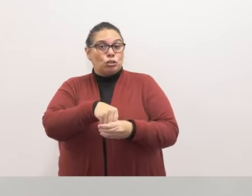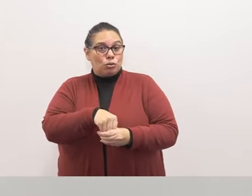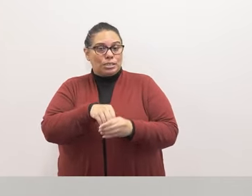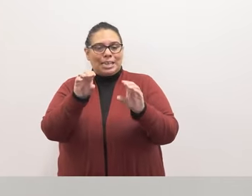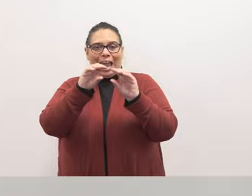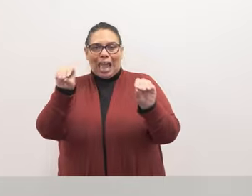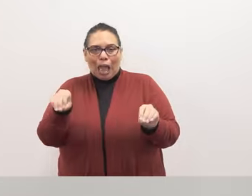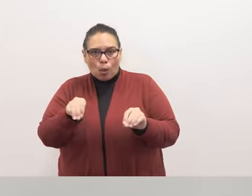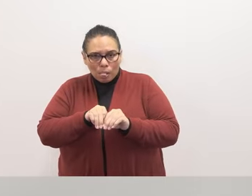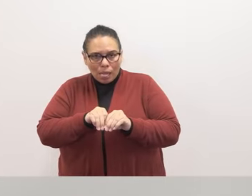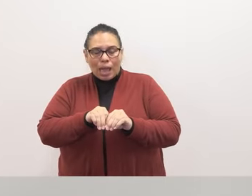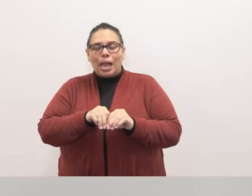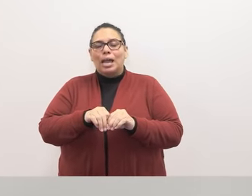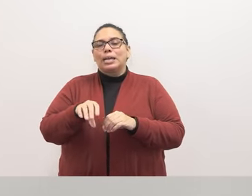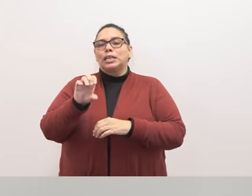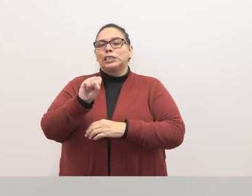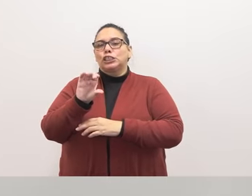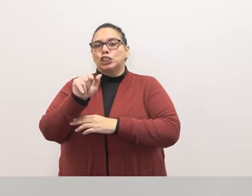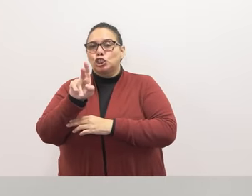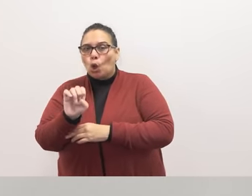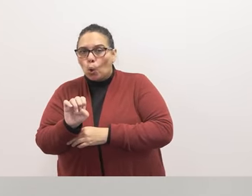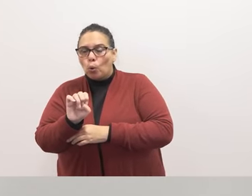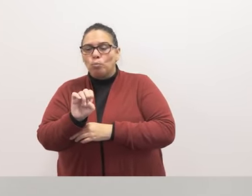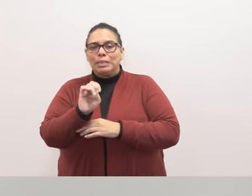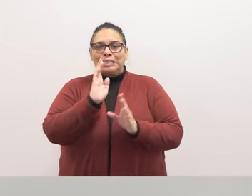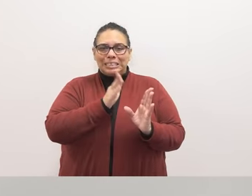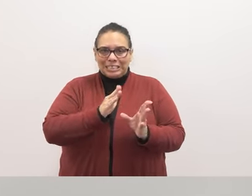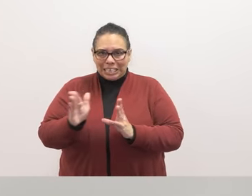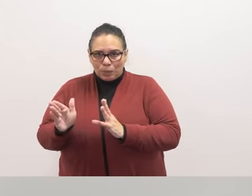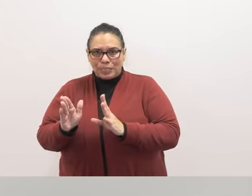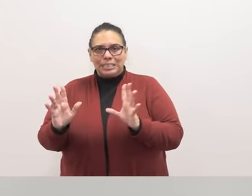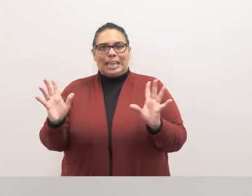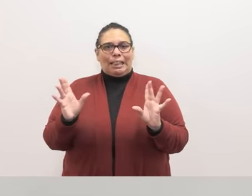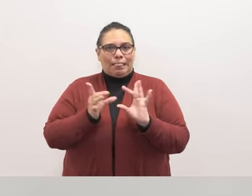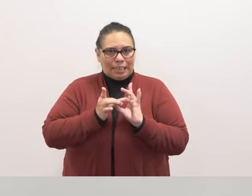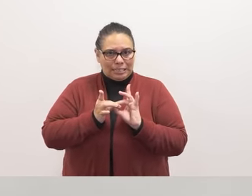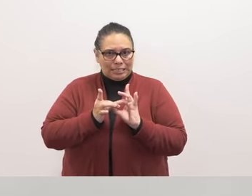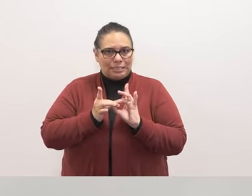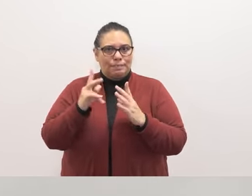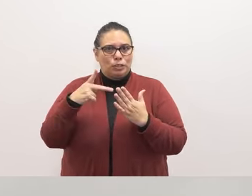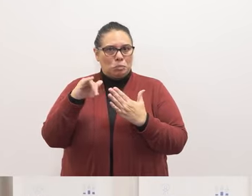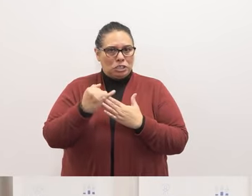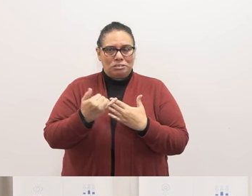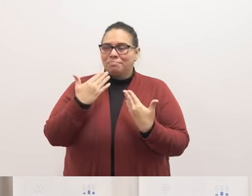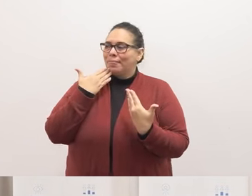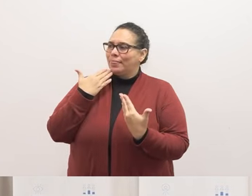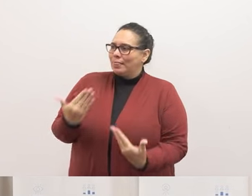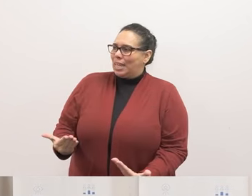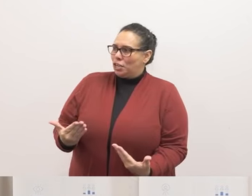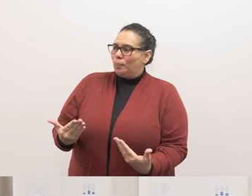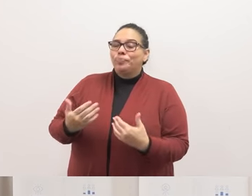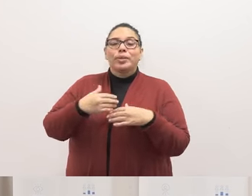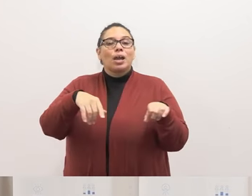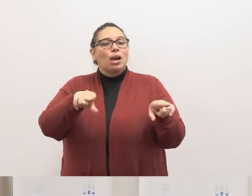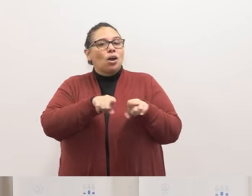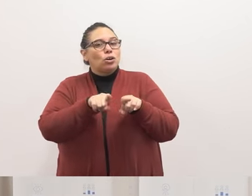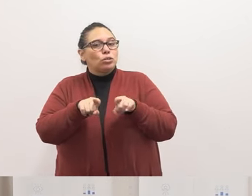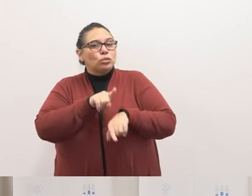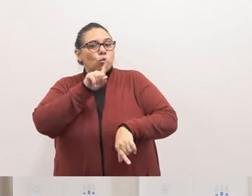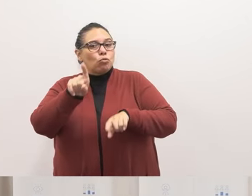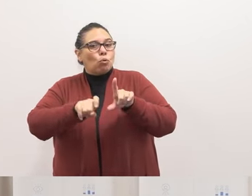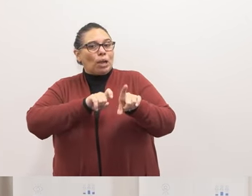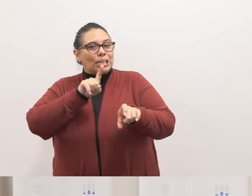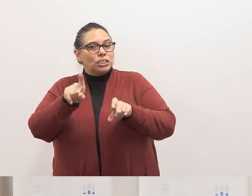outline, scope and sequence and links to resources online. Thank you. I also have a question